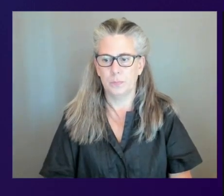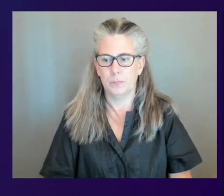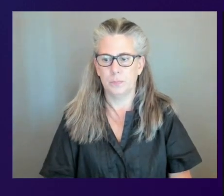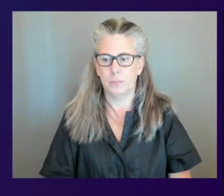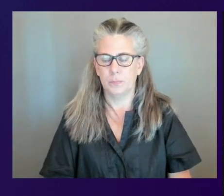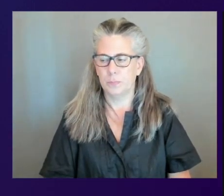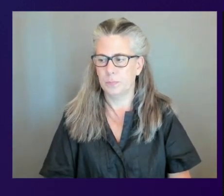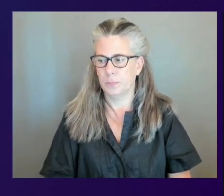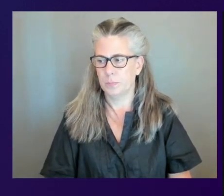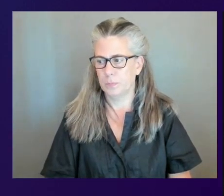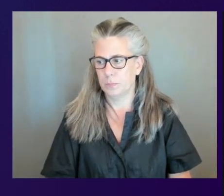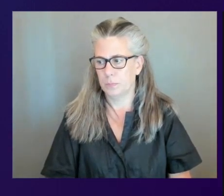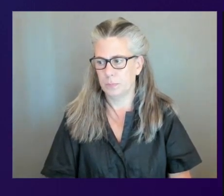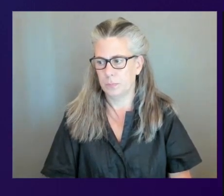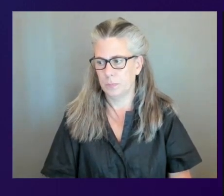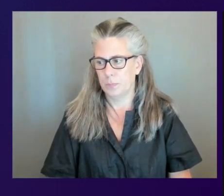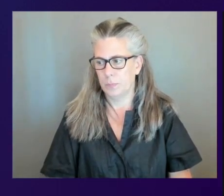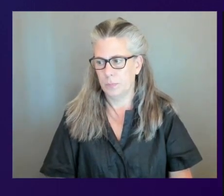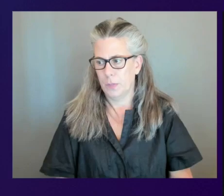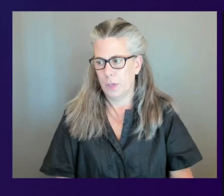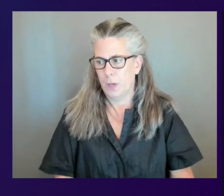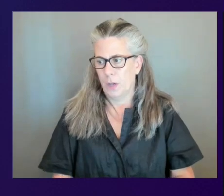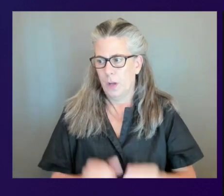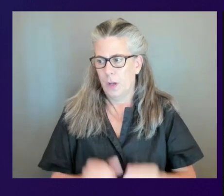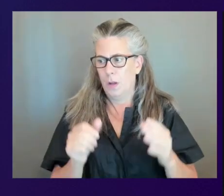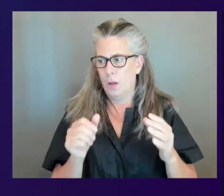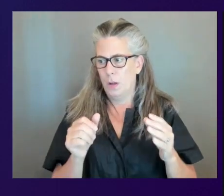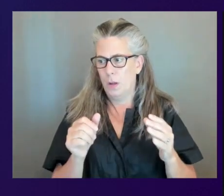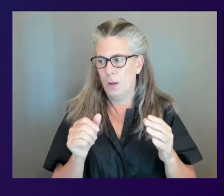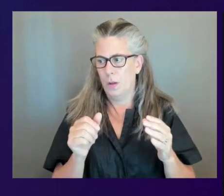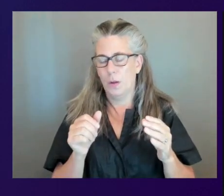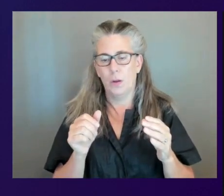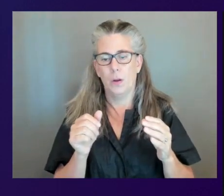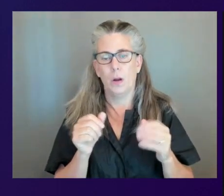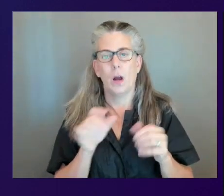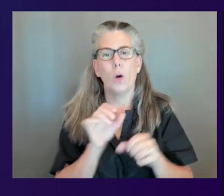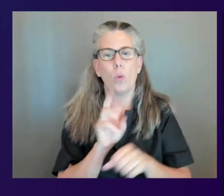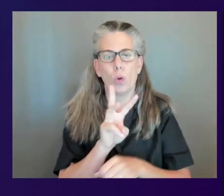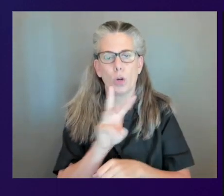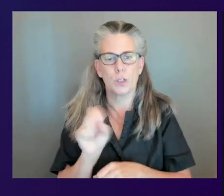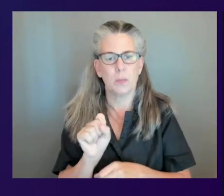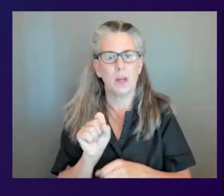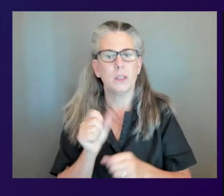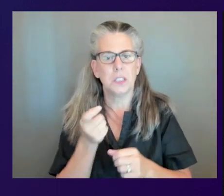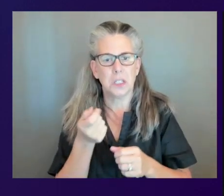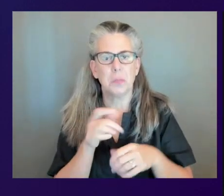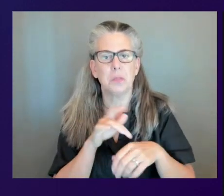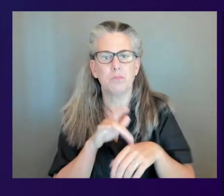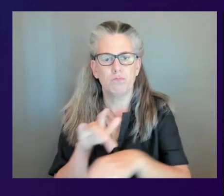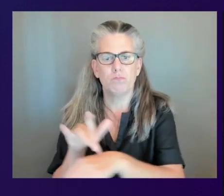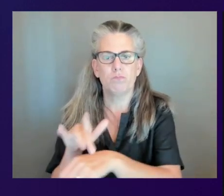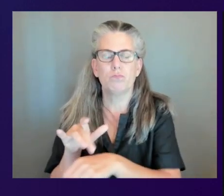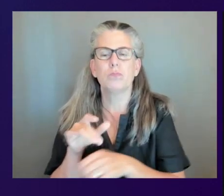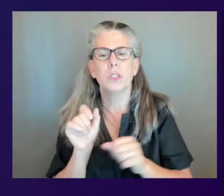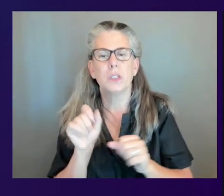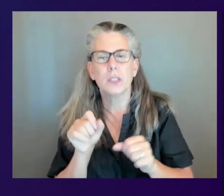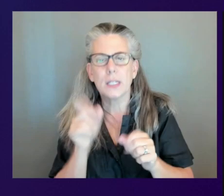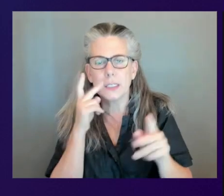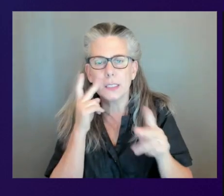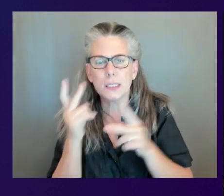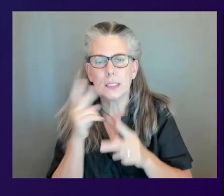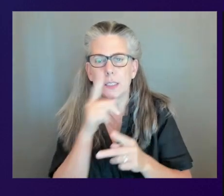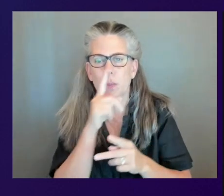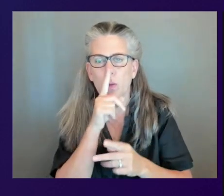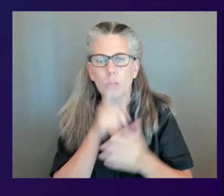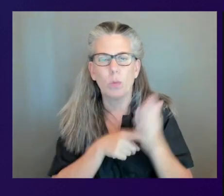all right so this is what the file looks like i do have some workspaces here with a little bit of usage on my account to give you a good idea of what this might look like a